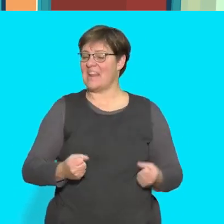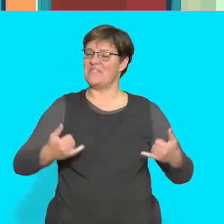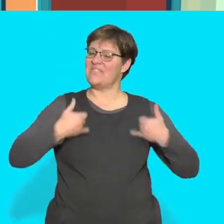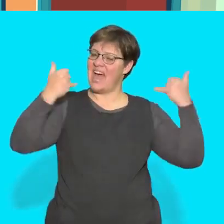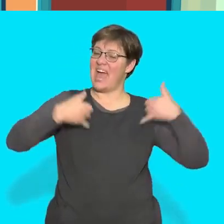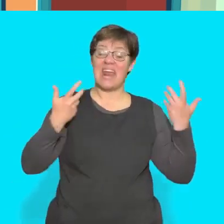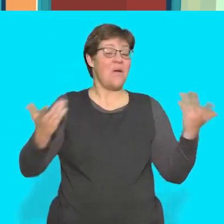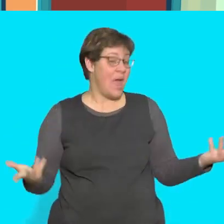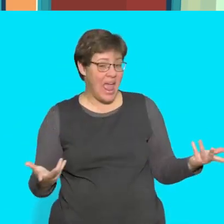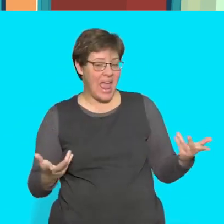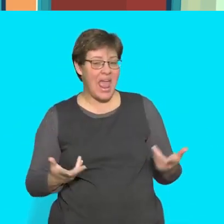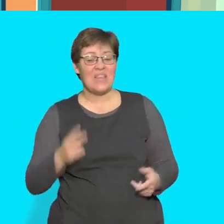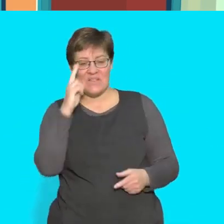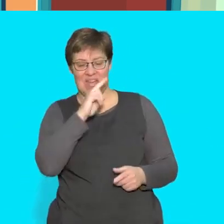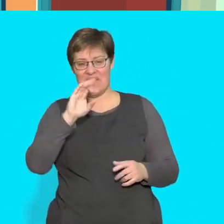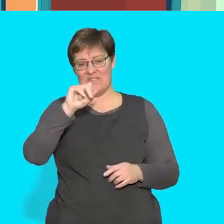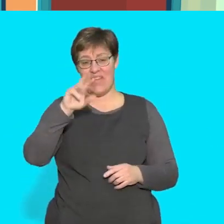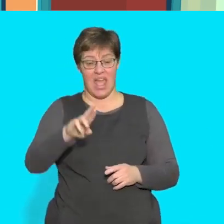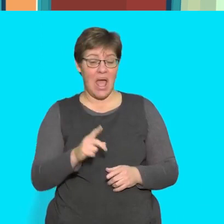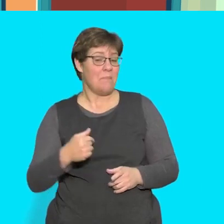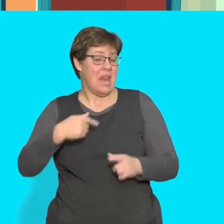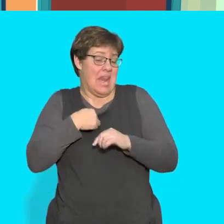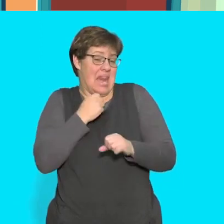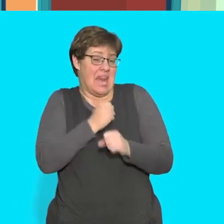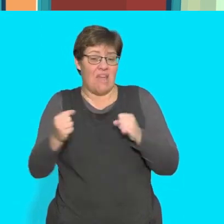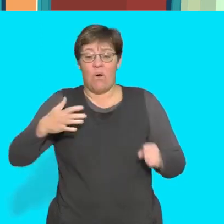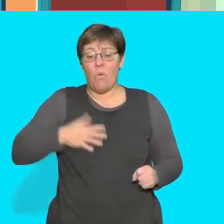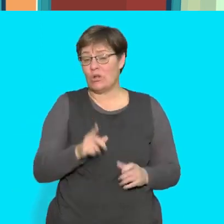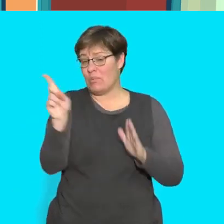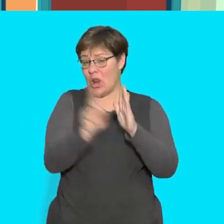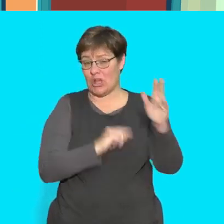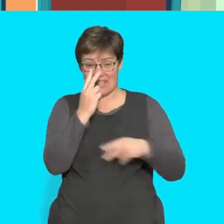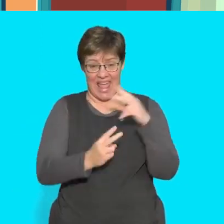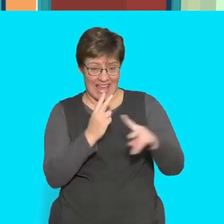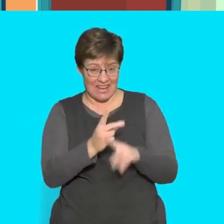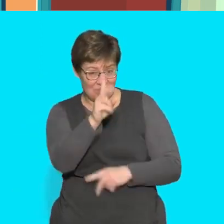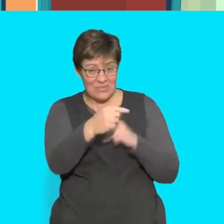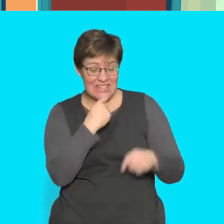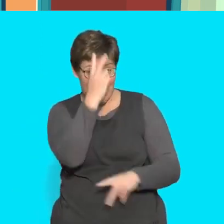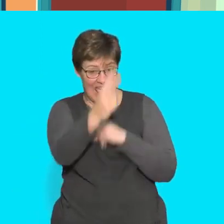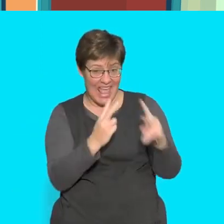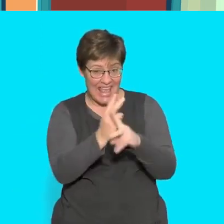but i never want to be lost again one two three